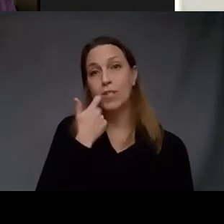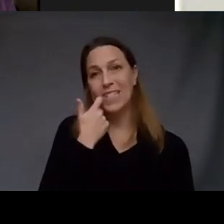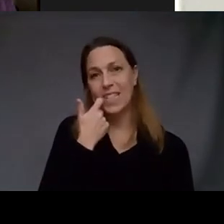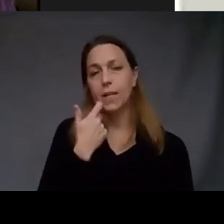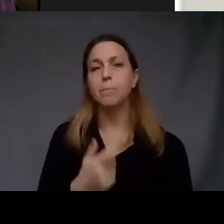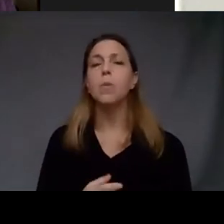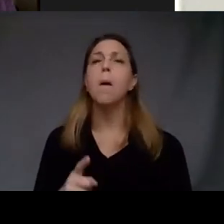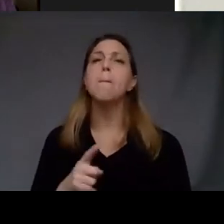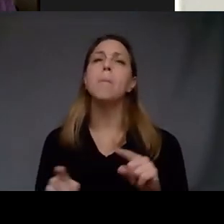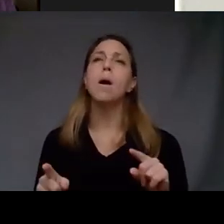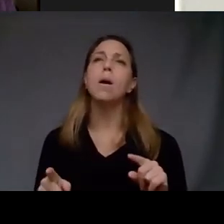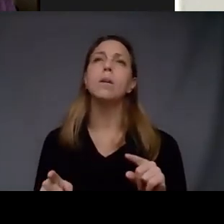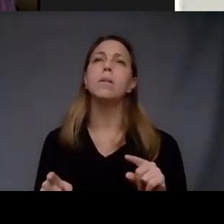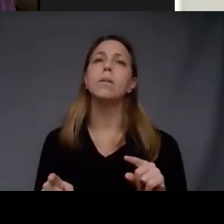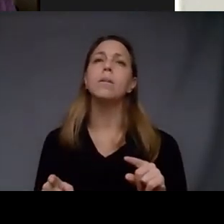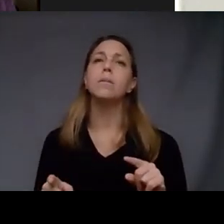basically